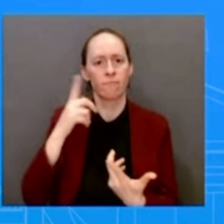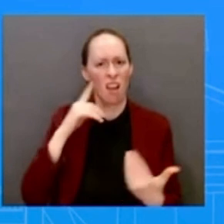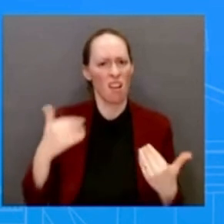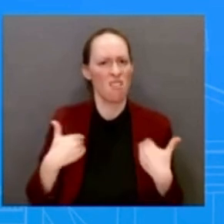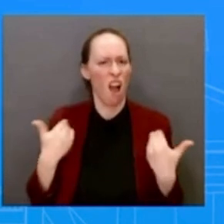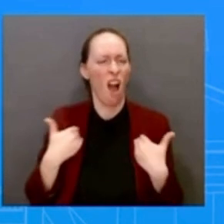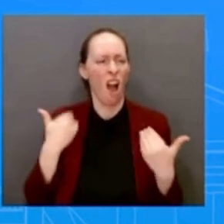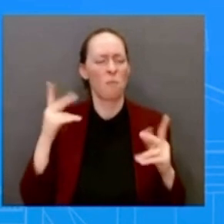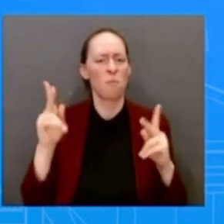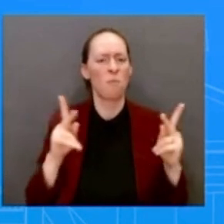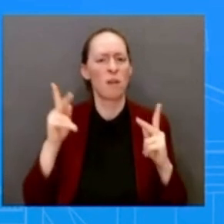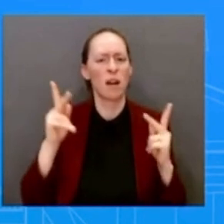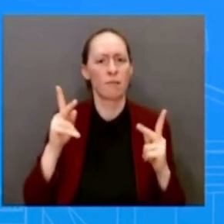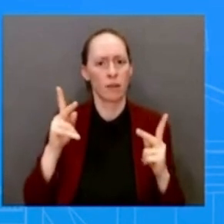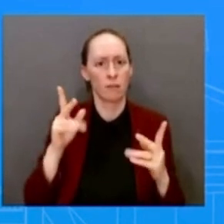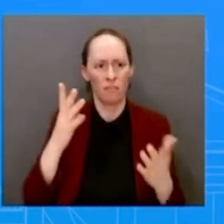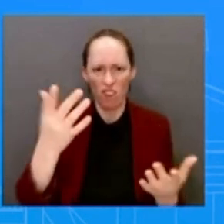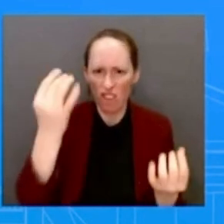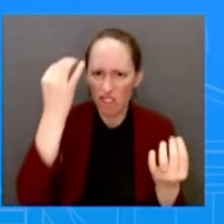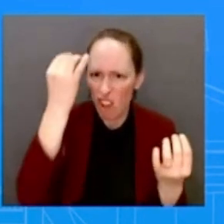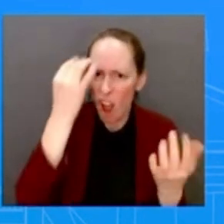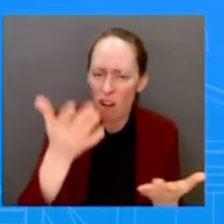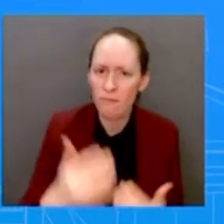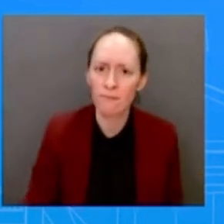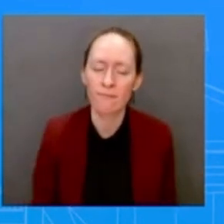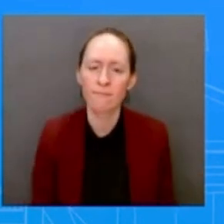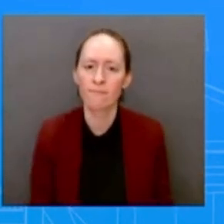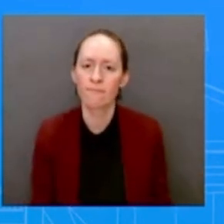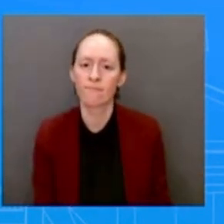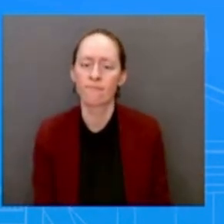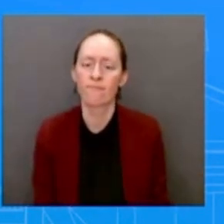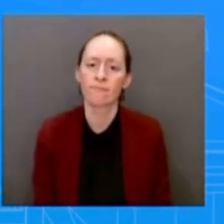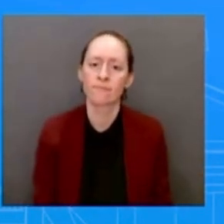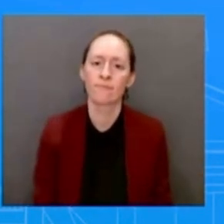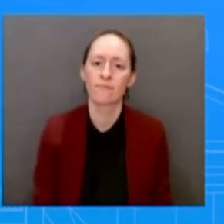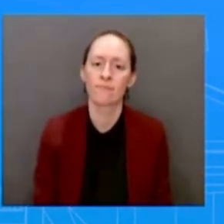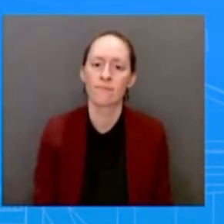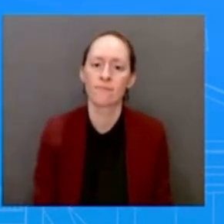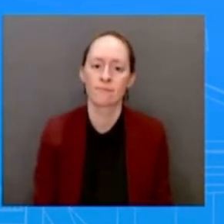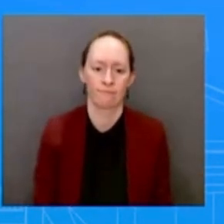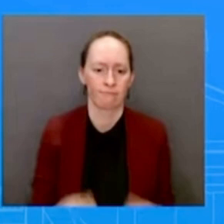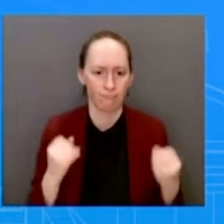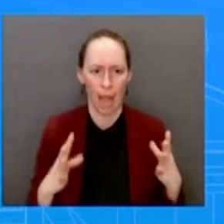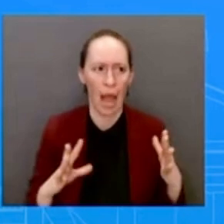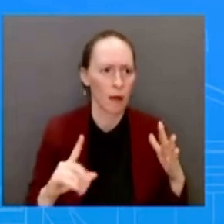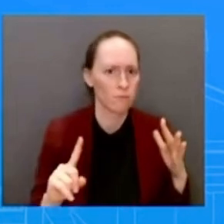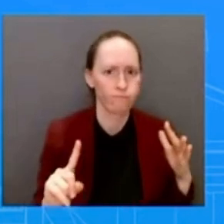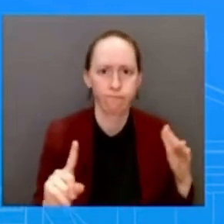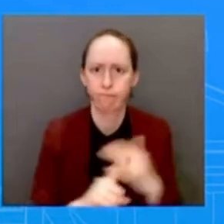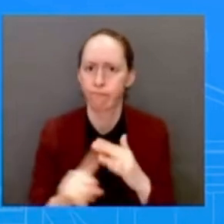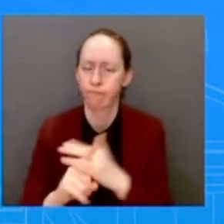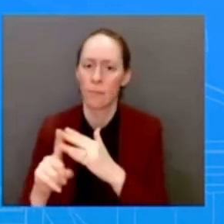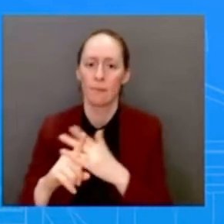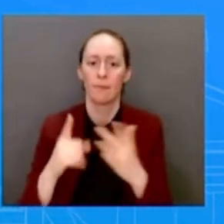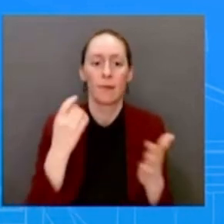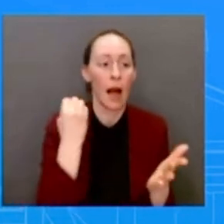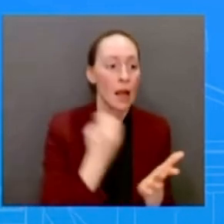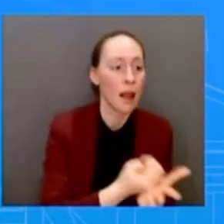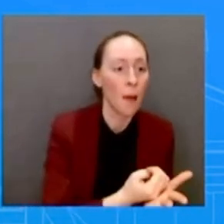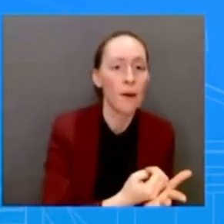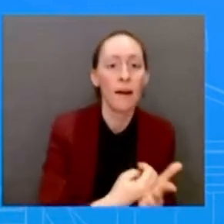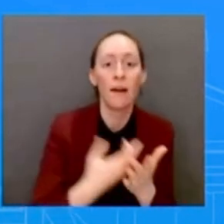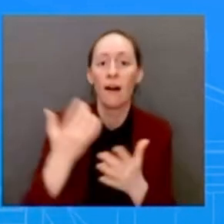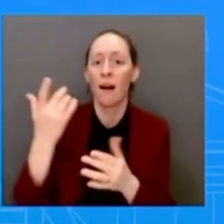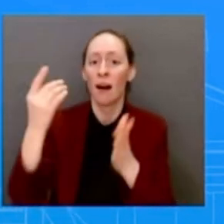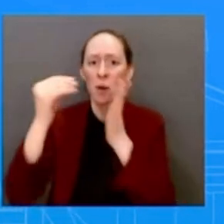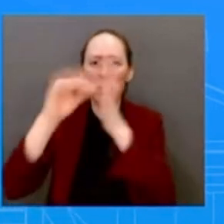inflation, we're talking about safer communities and schools, and good health care. All of the things that you all ask me every day,